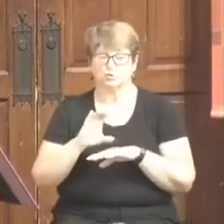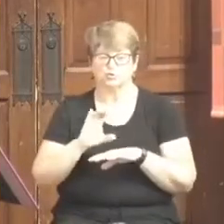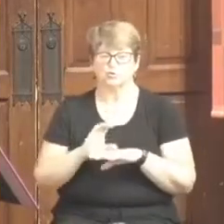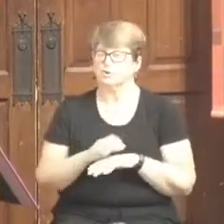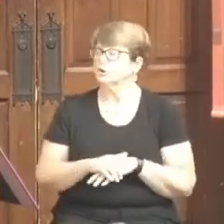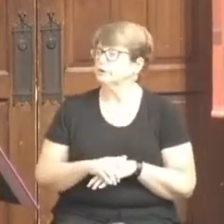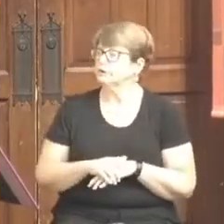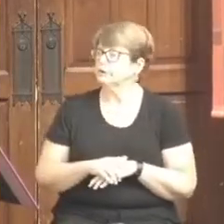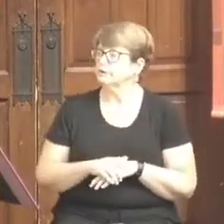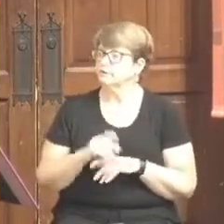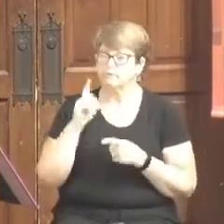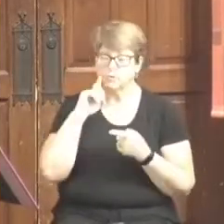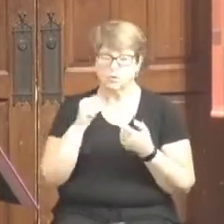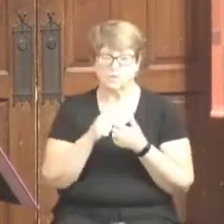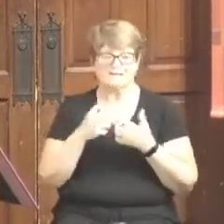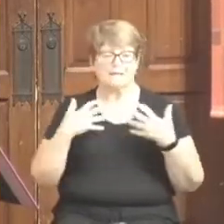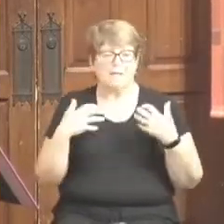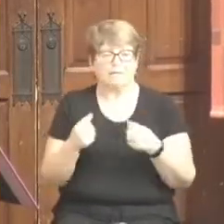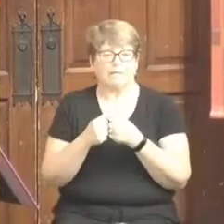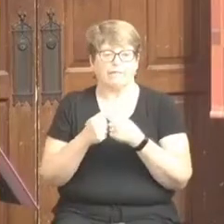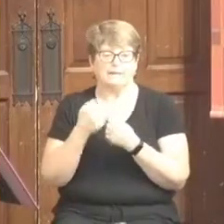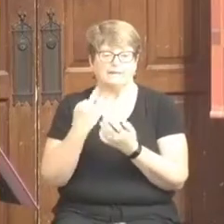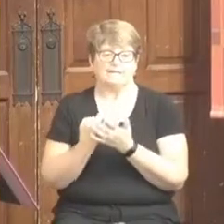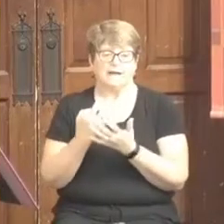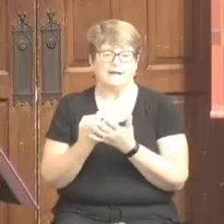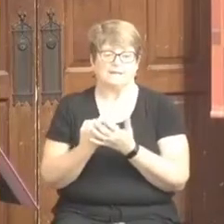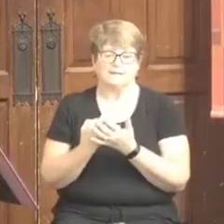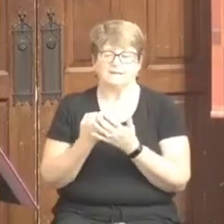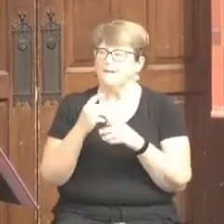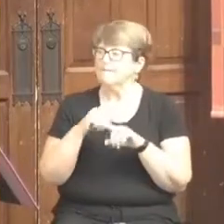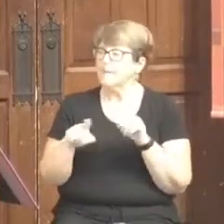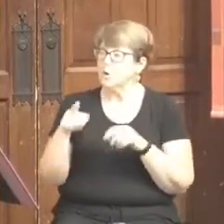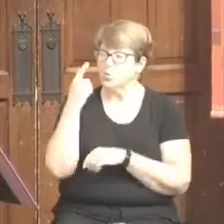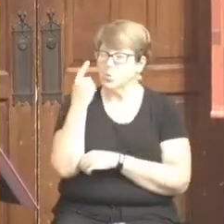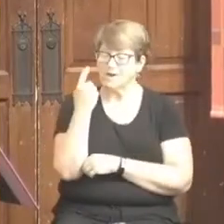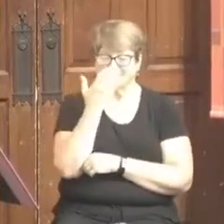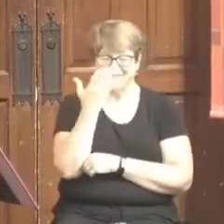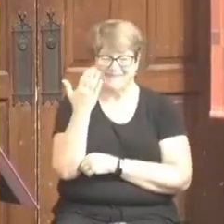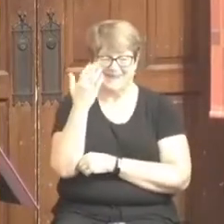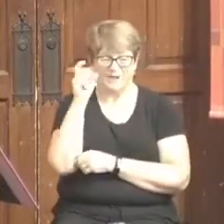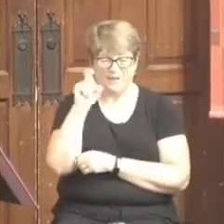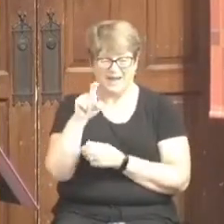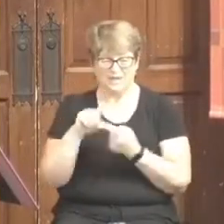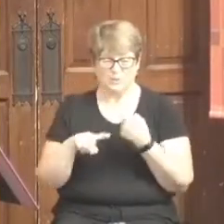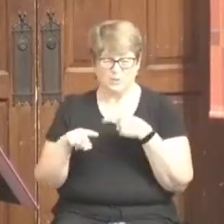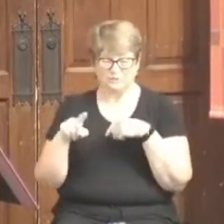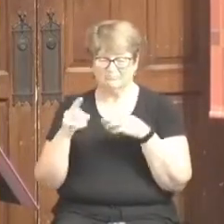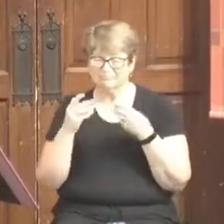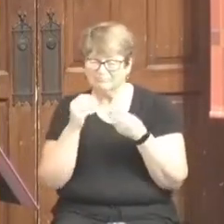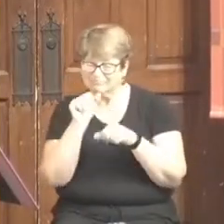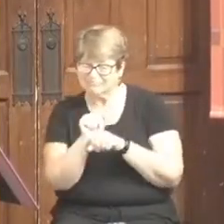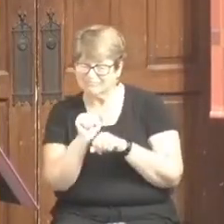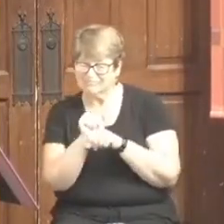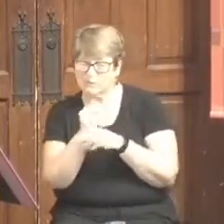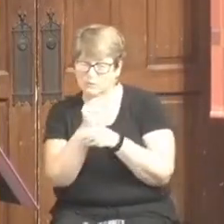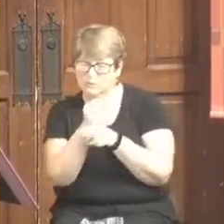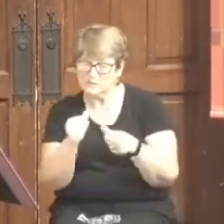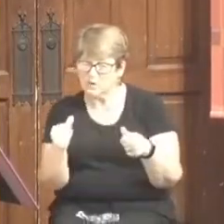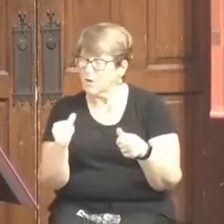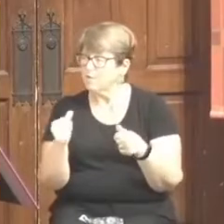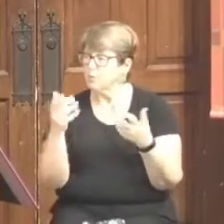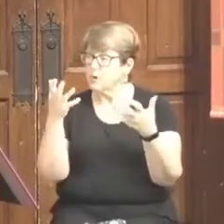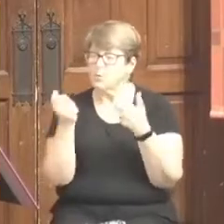vitality and and its finances. But one of the things we began to work on was that we wanted to